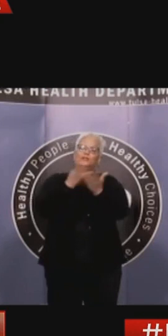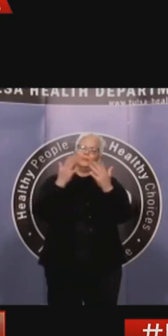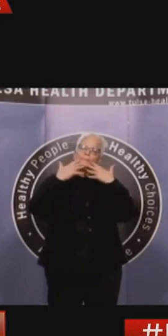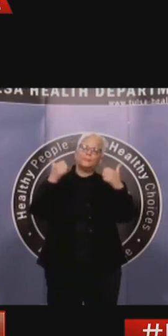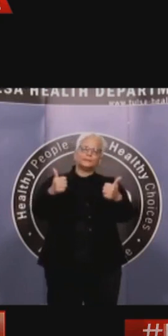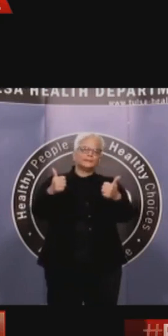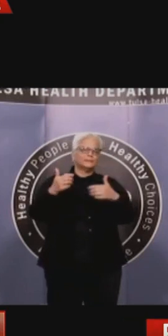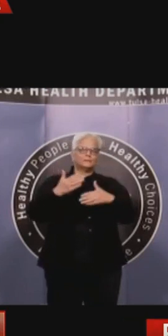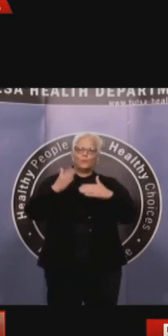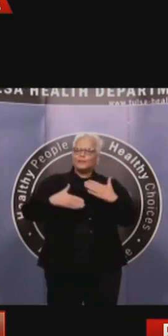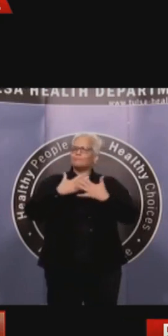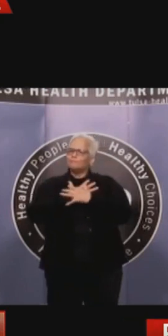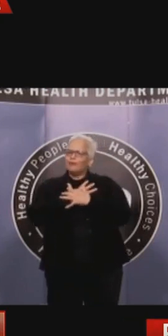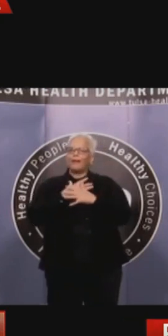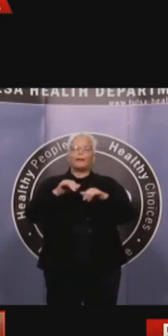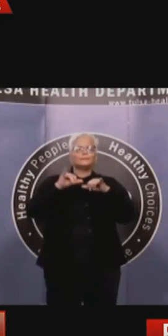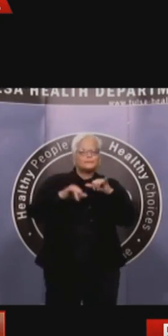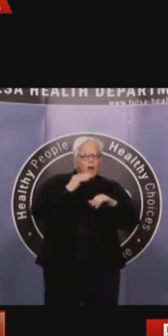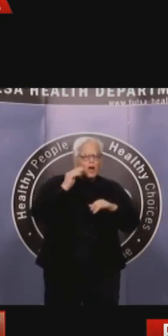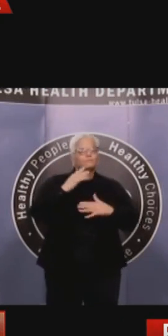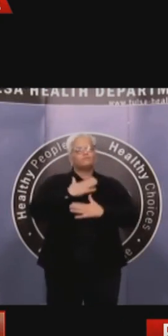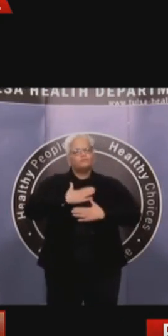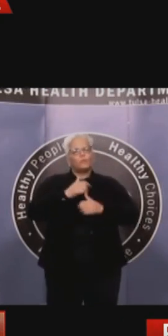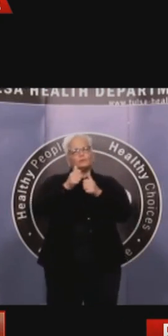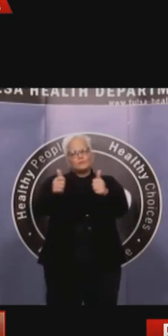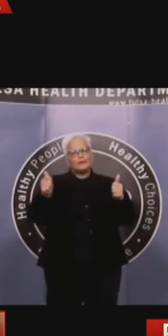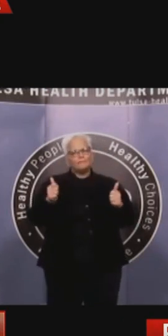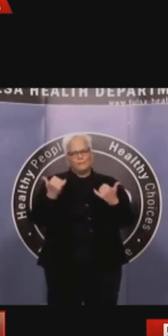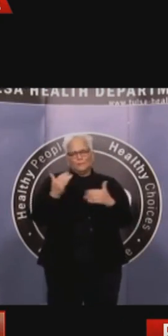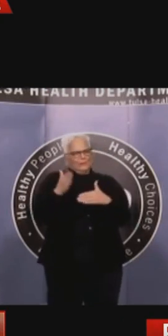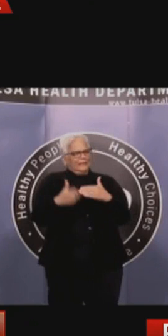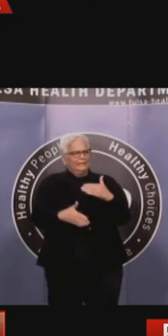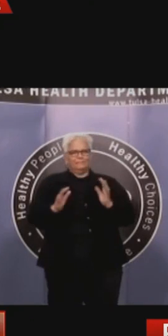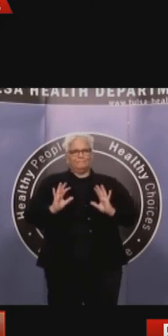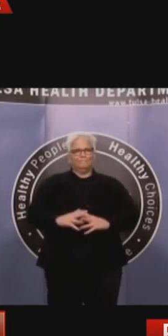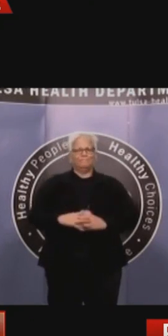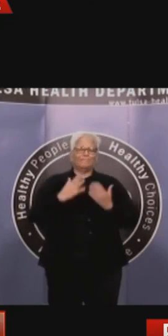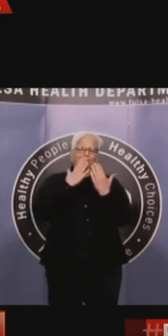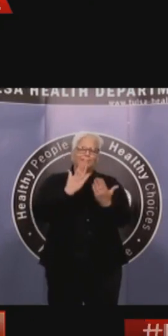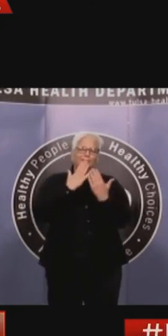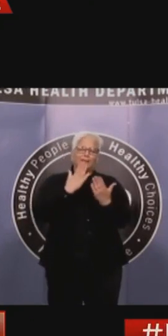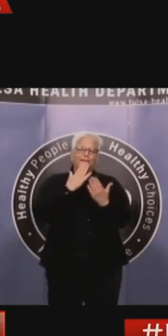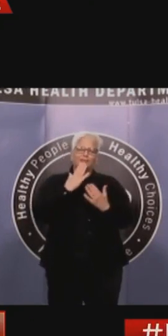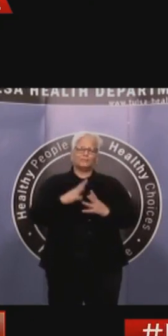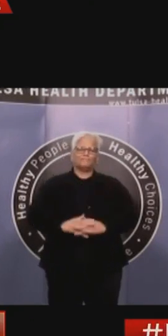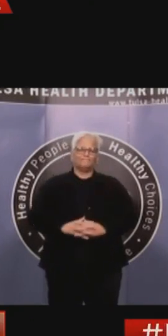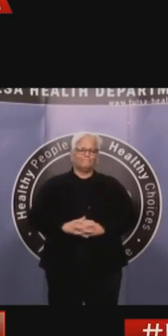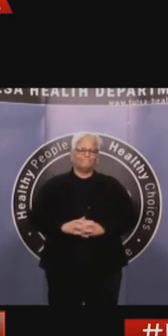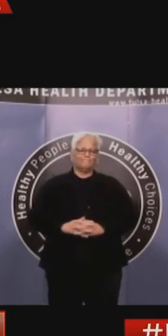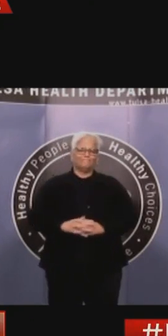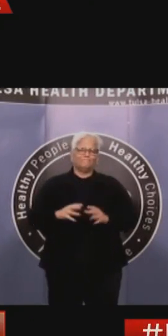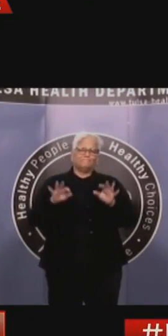for what you're doing. It is very important when we see the data, whether